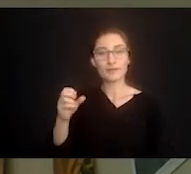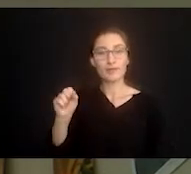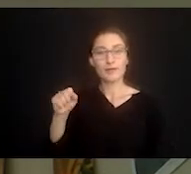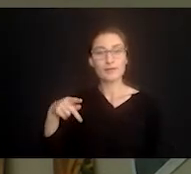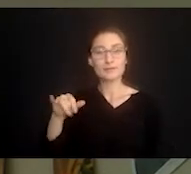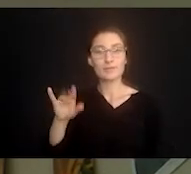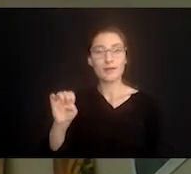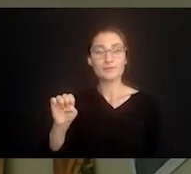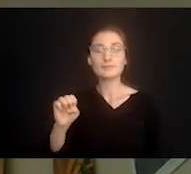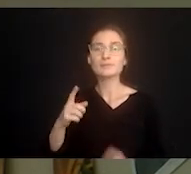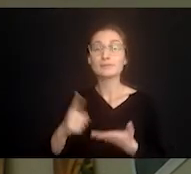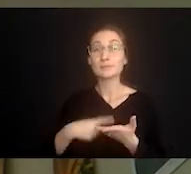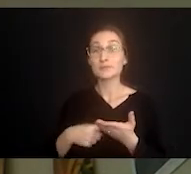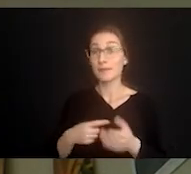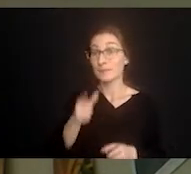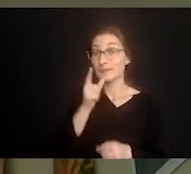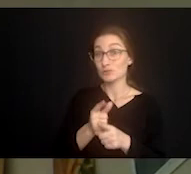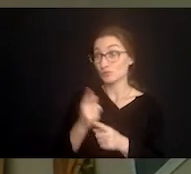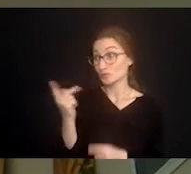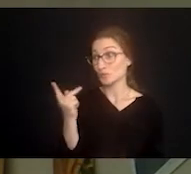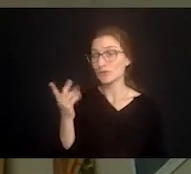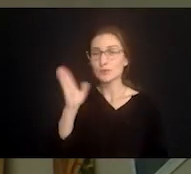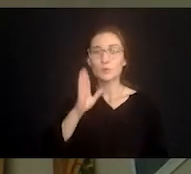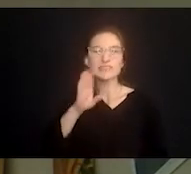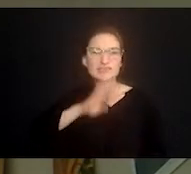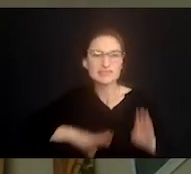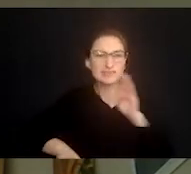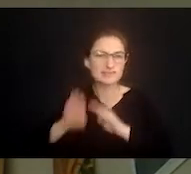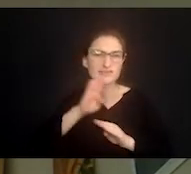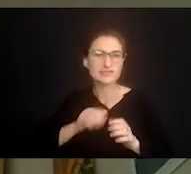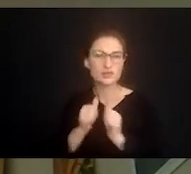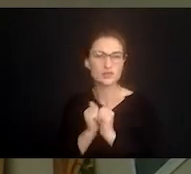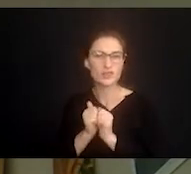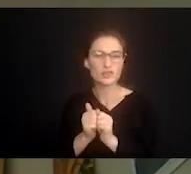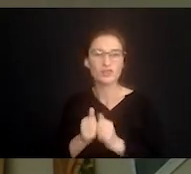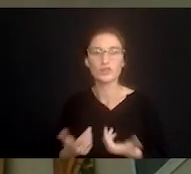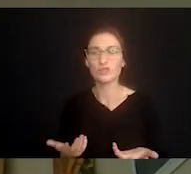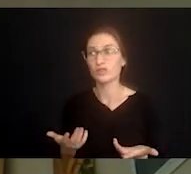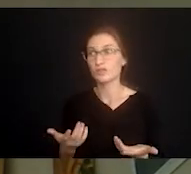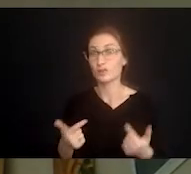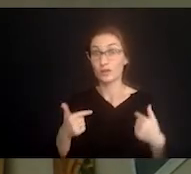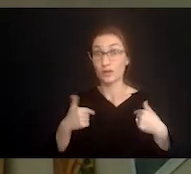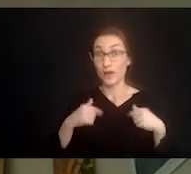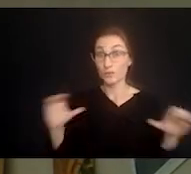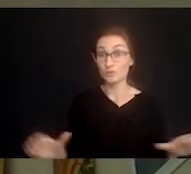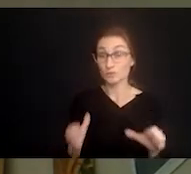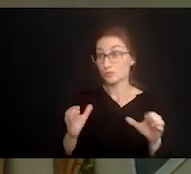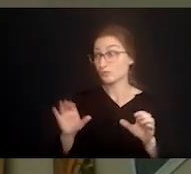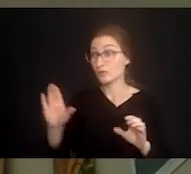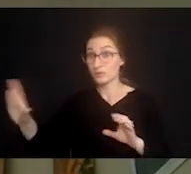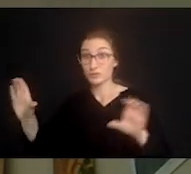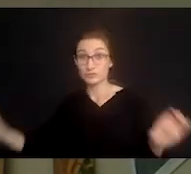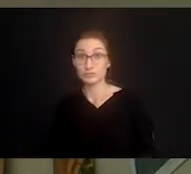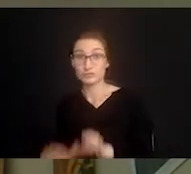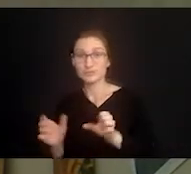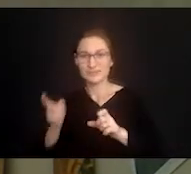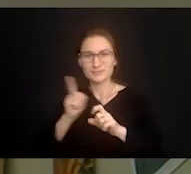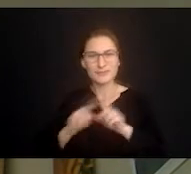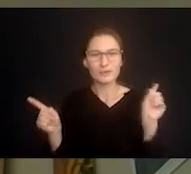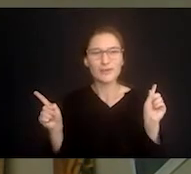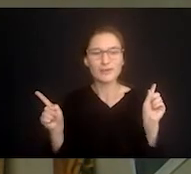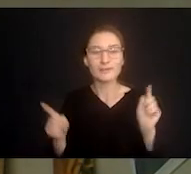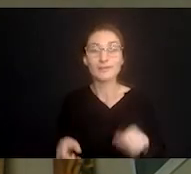sister and i would sometimes get frustrated with one another that we didn't we probably didn't talk about a lot but you kind of tell that we were each doing things differently for dad